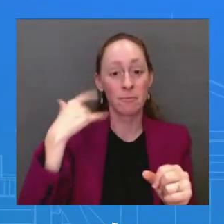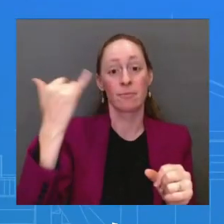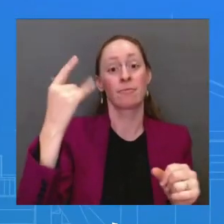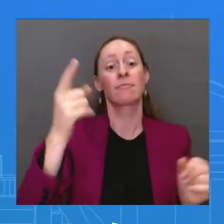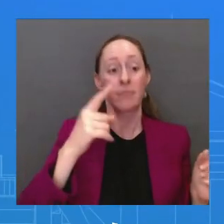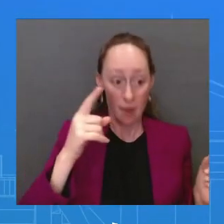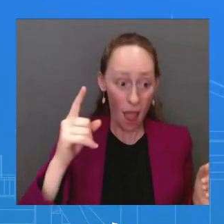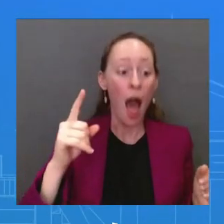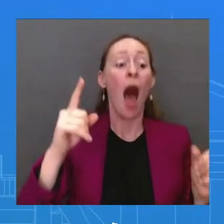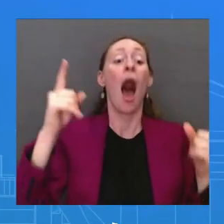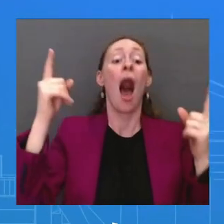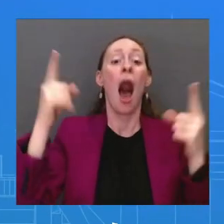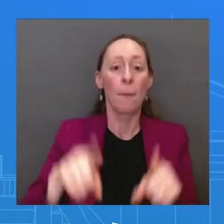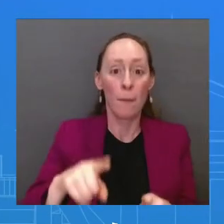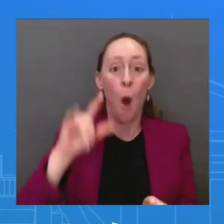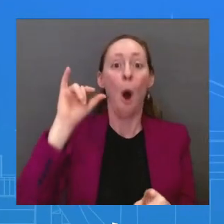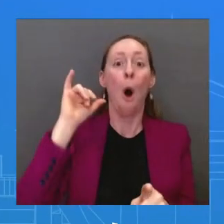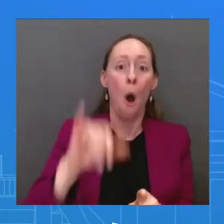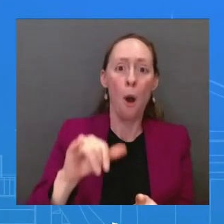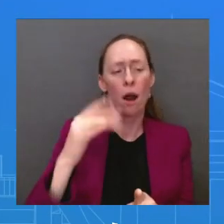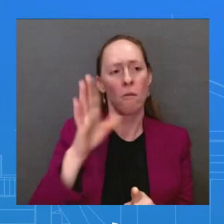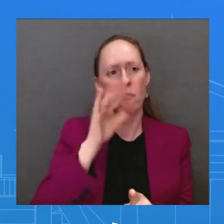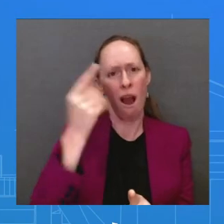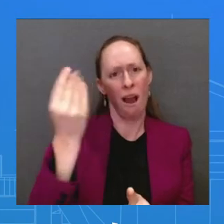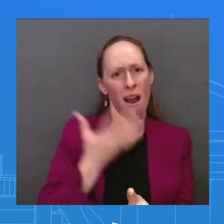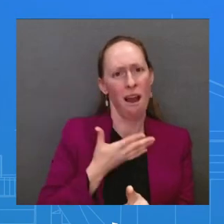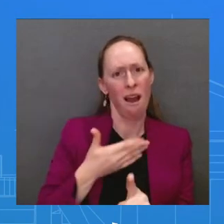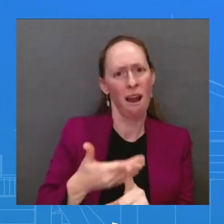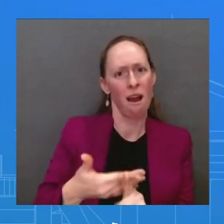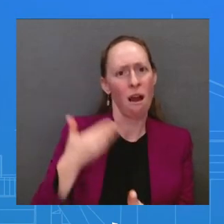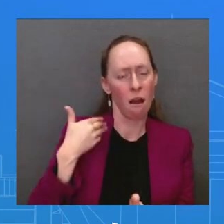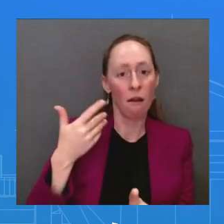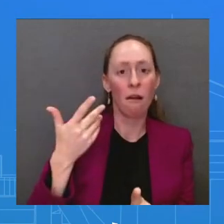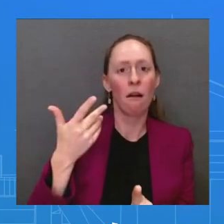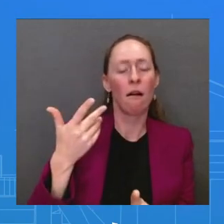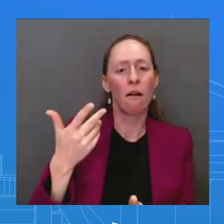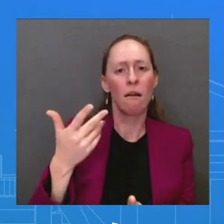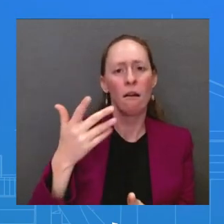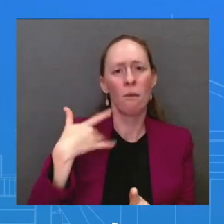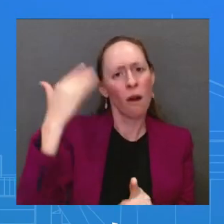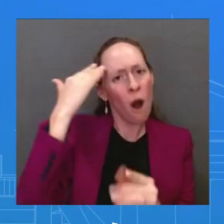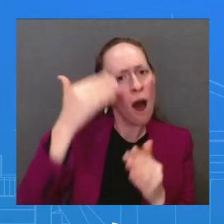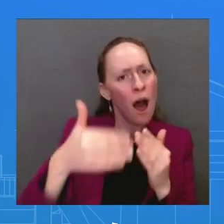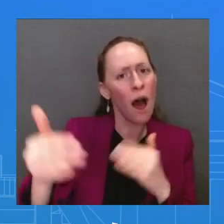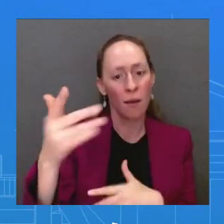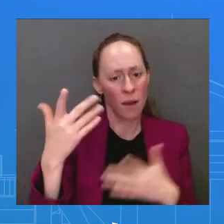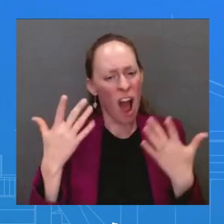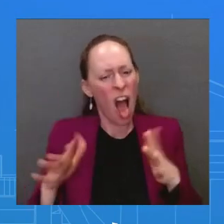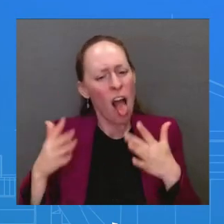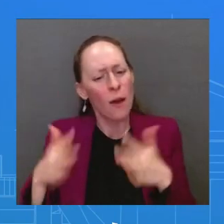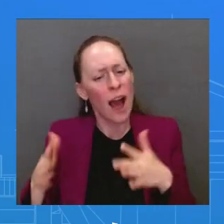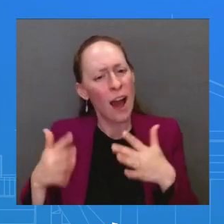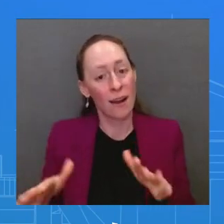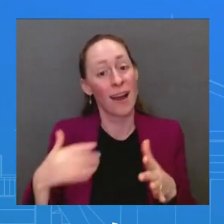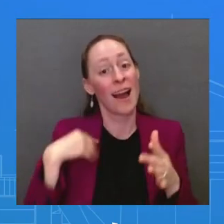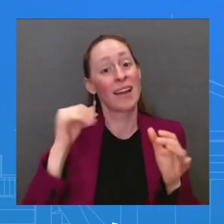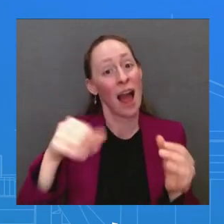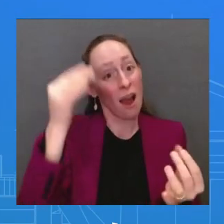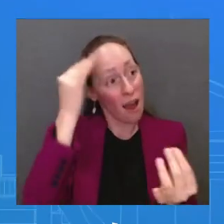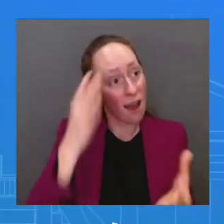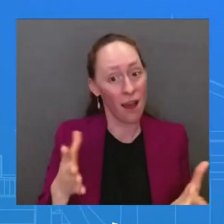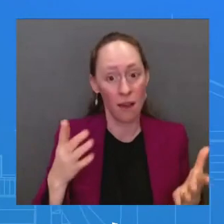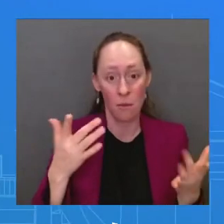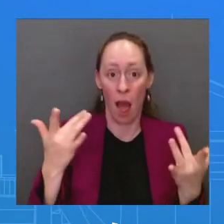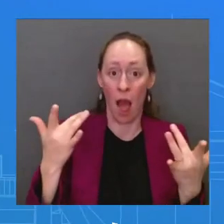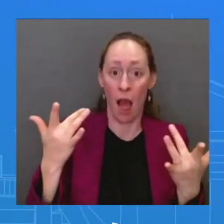It already happened, right? I understand. MS. Right? So therefore, I can tell you that he took a test because it already happened, right? And I'm telling you right now in the mornings and the